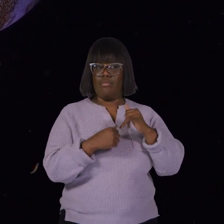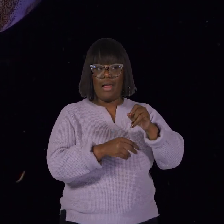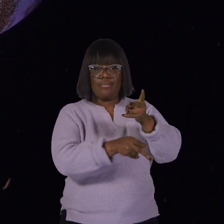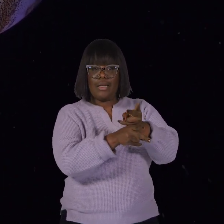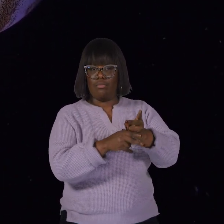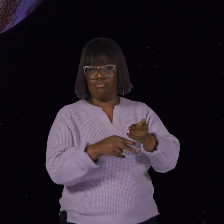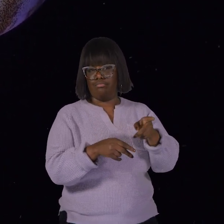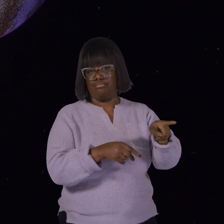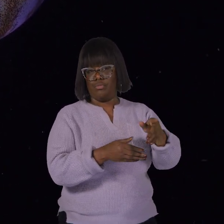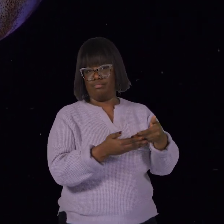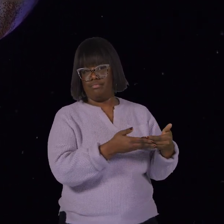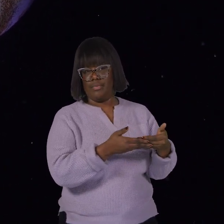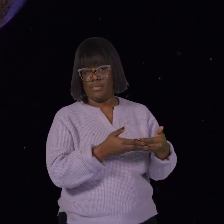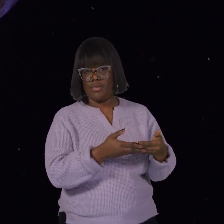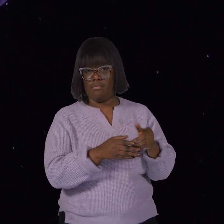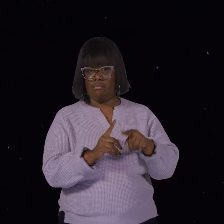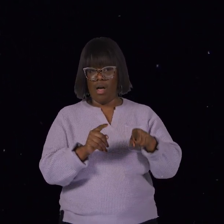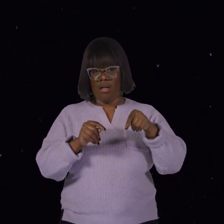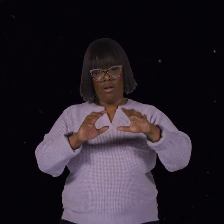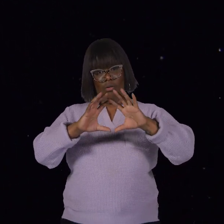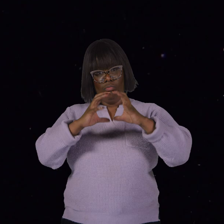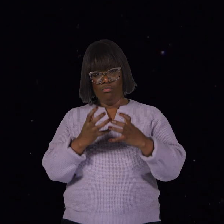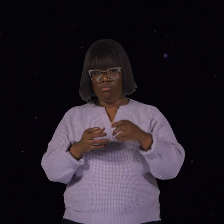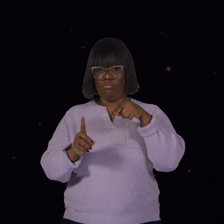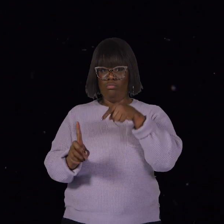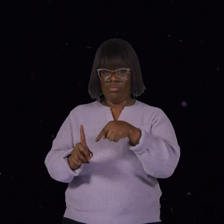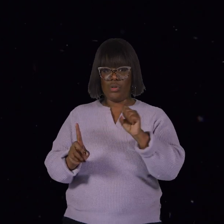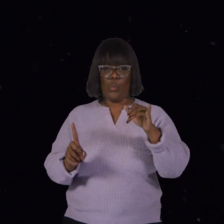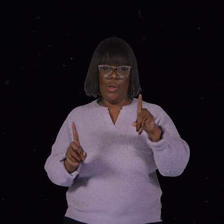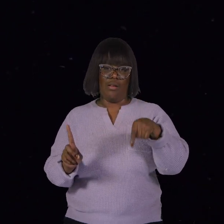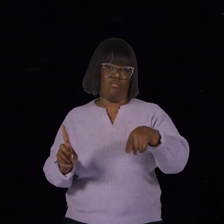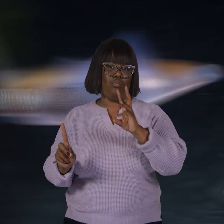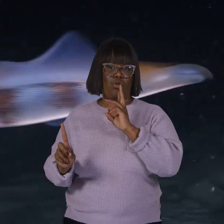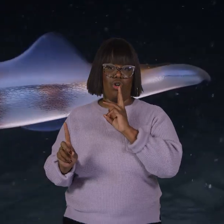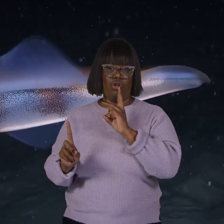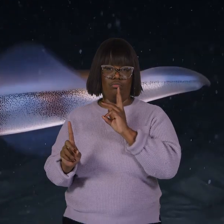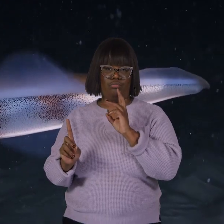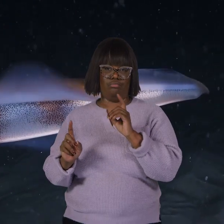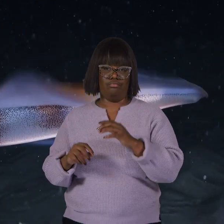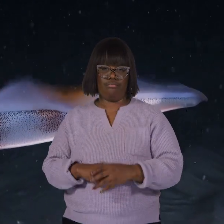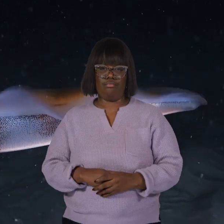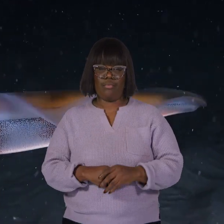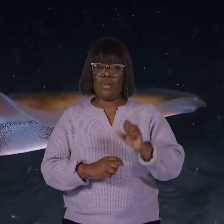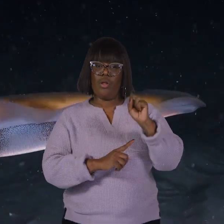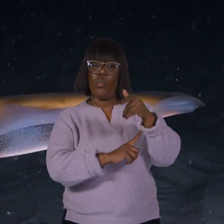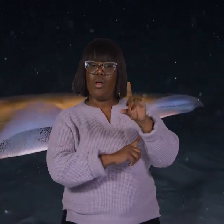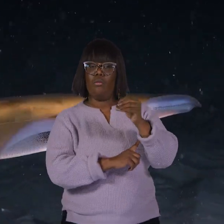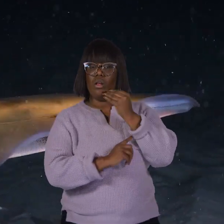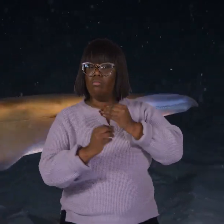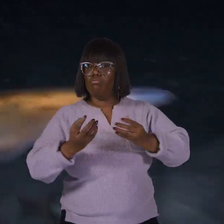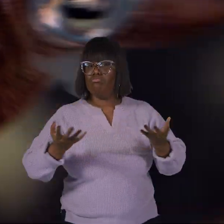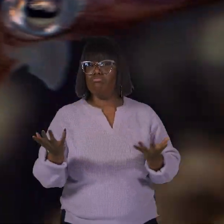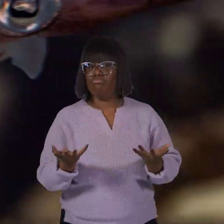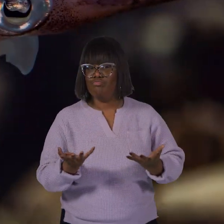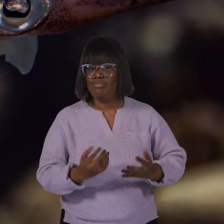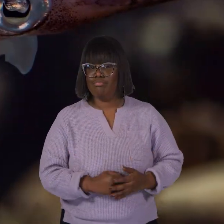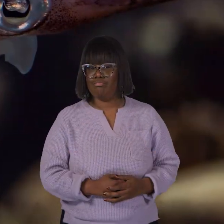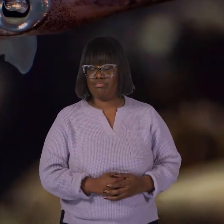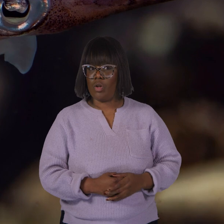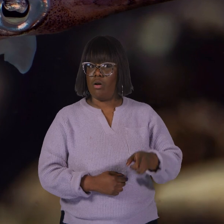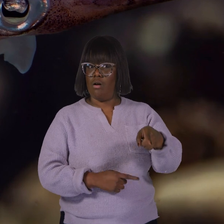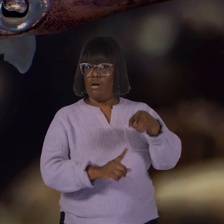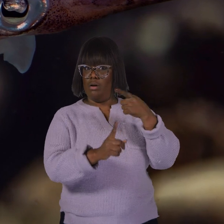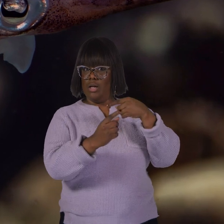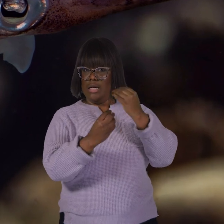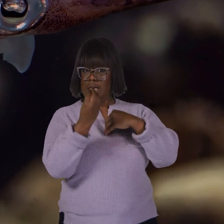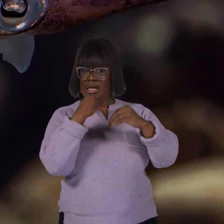care for our young, but it works well for squid in the deep dark ocean. What does squid eat? When